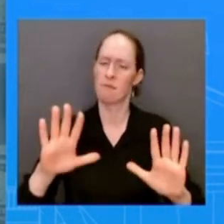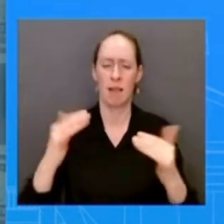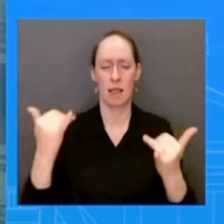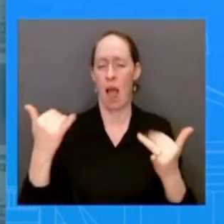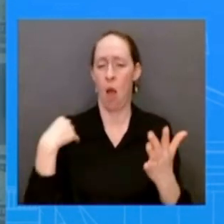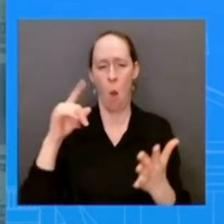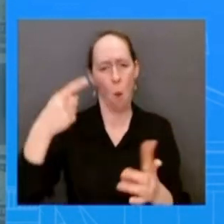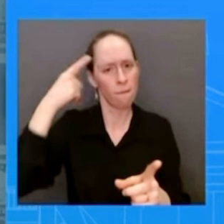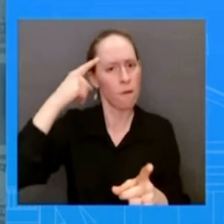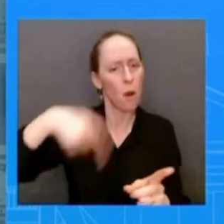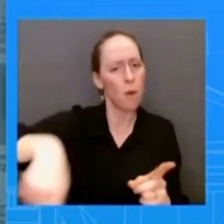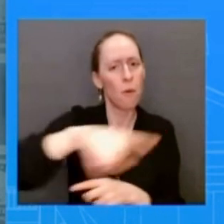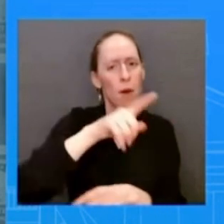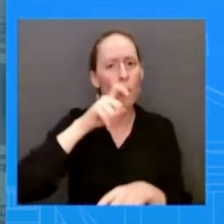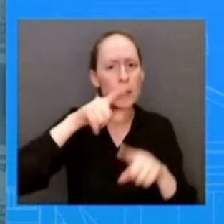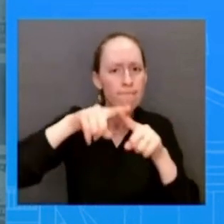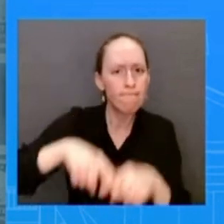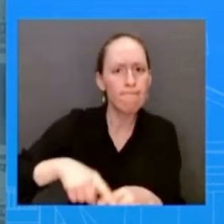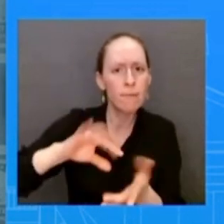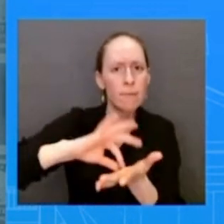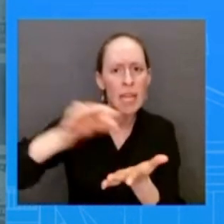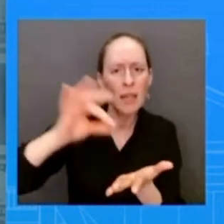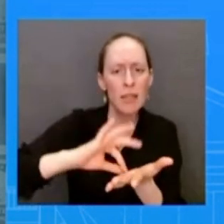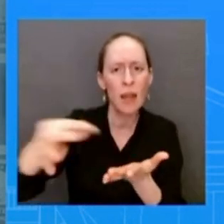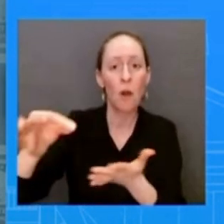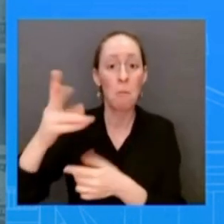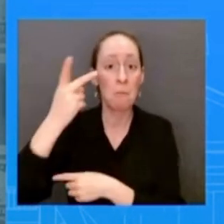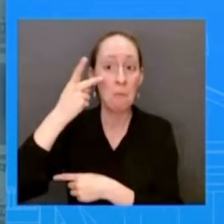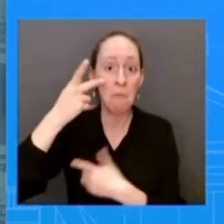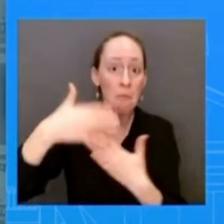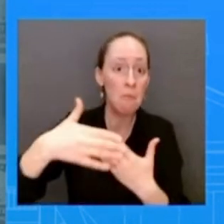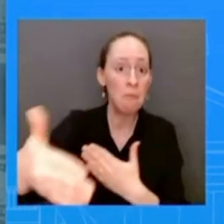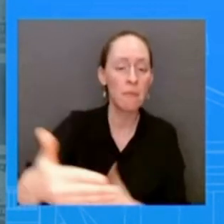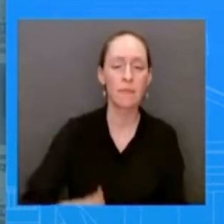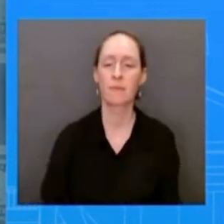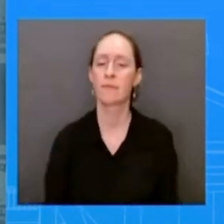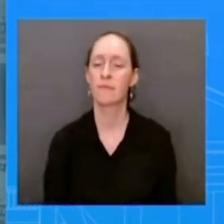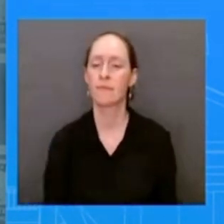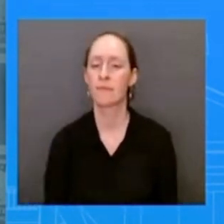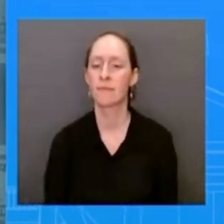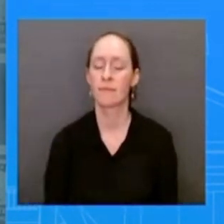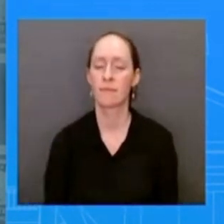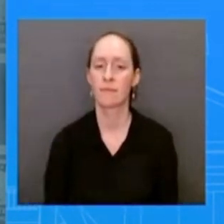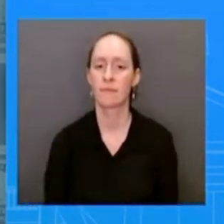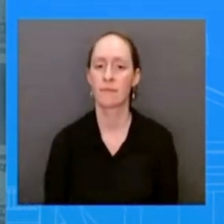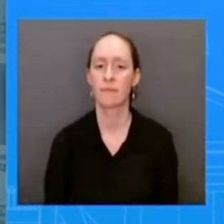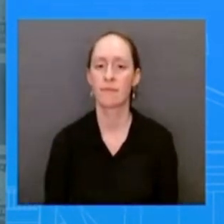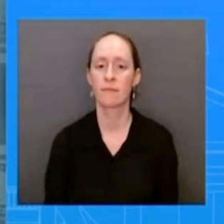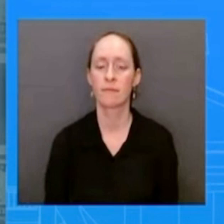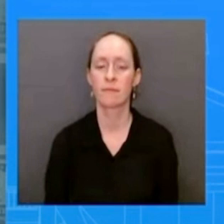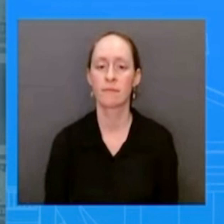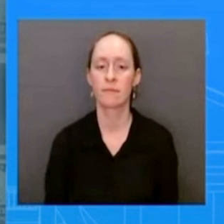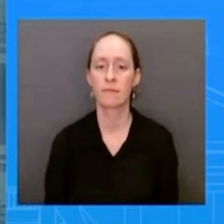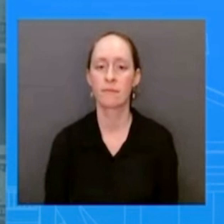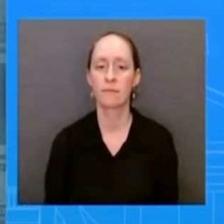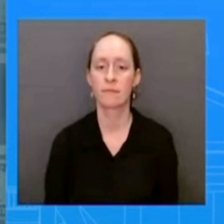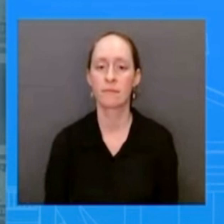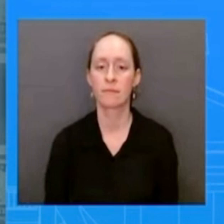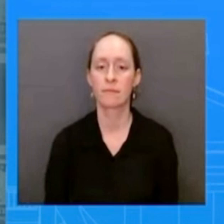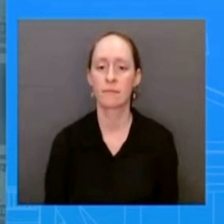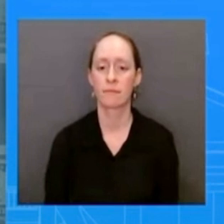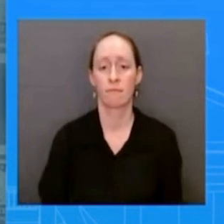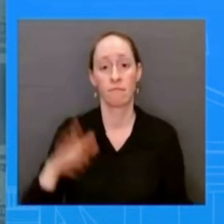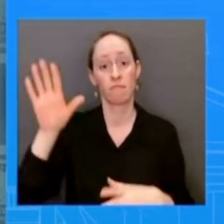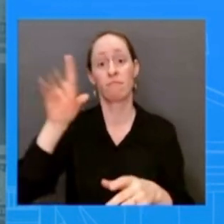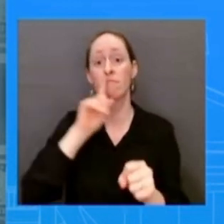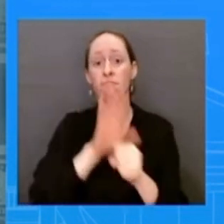into specifics on that but i will say the president's commitment hasn't changed what we see right now um is that uh you know